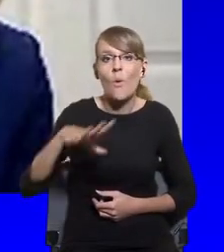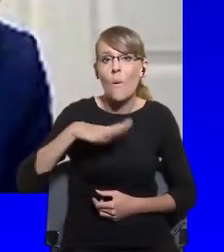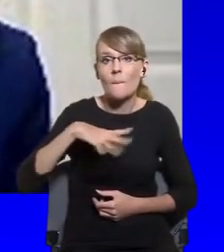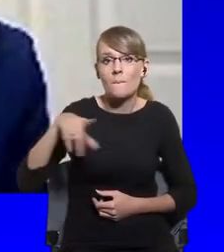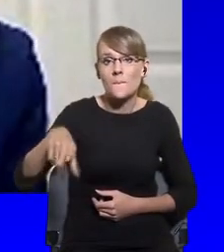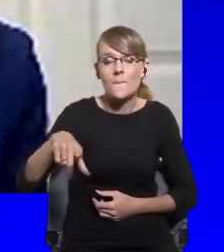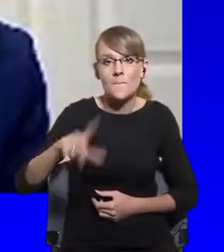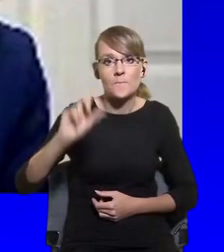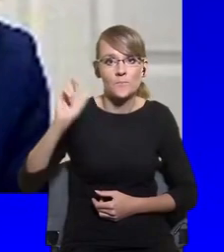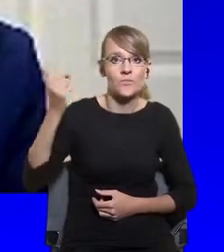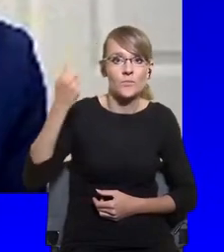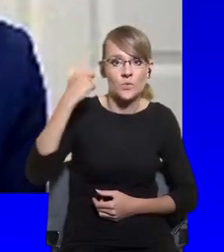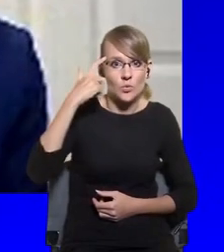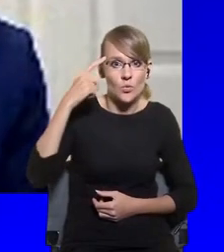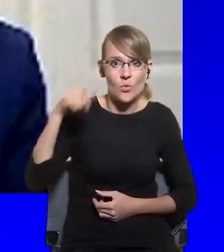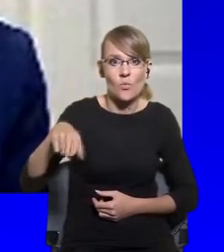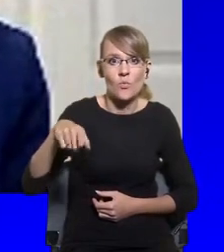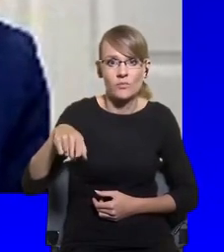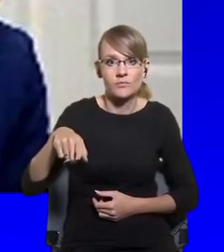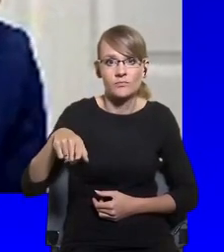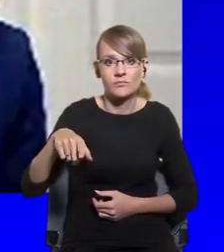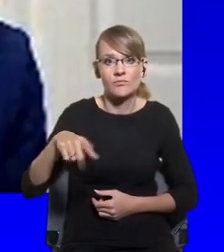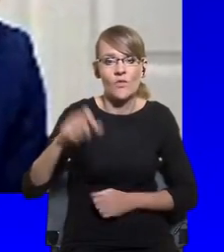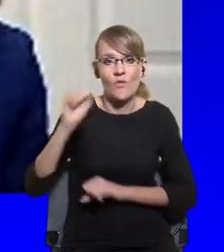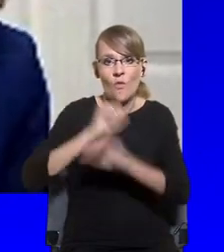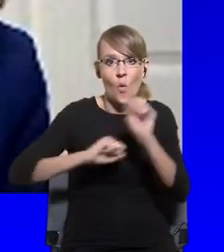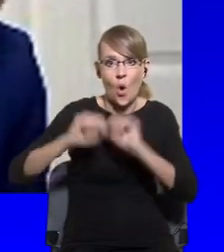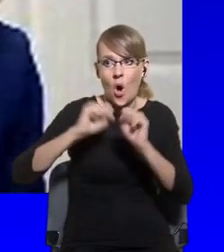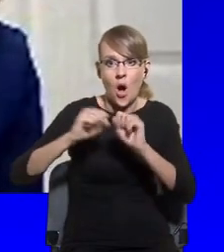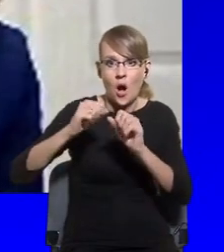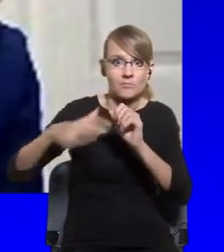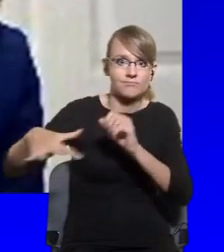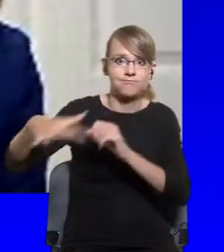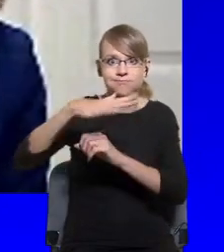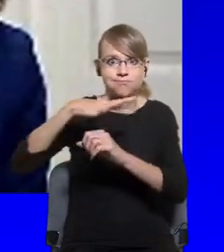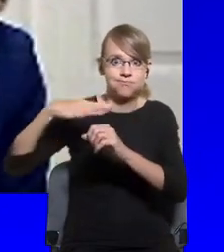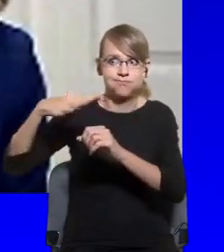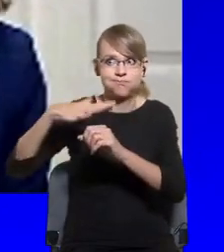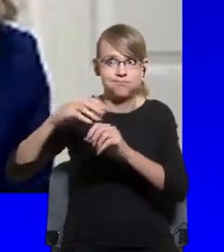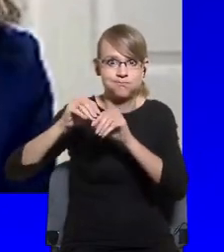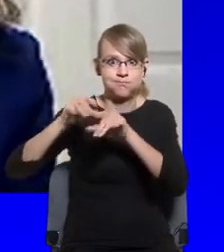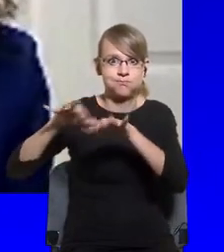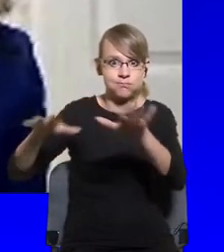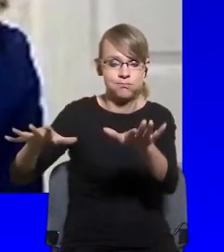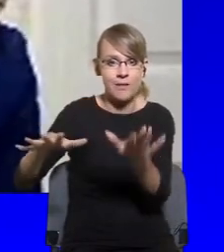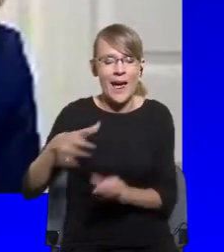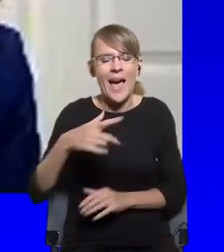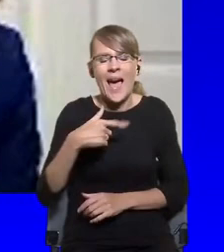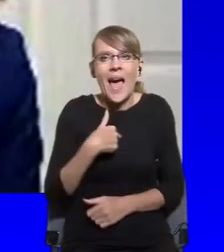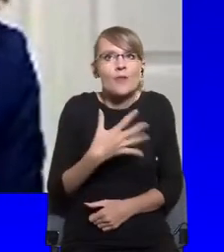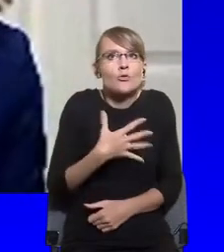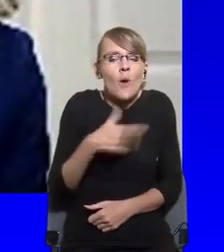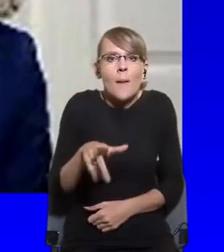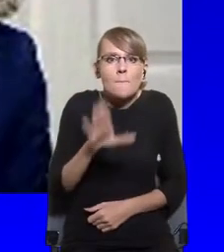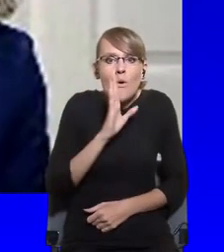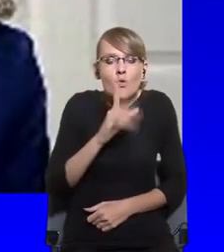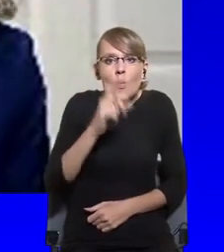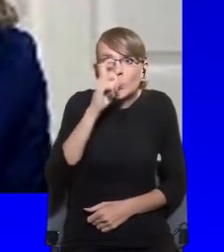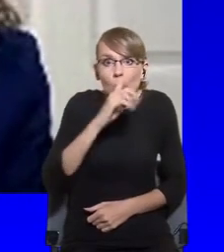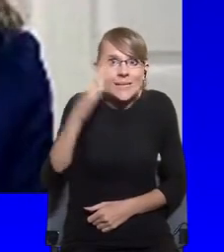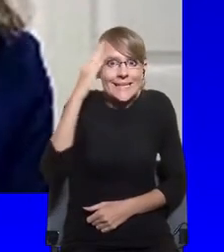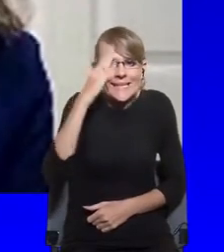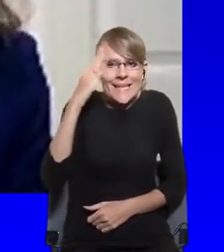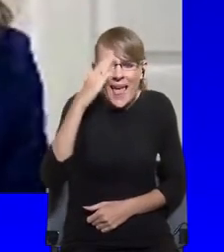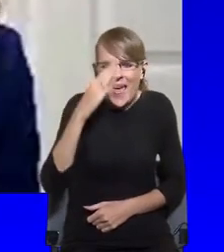one day and I thought it was a bad dream. It happened rapidly. It happened in a most